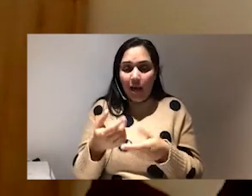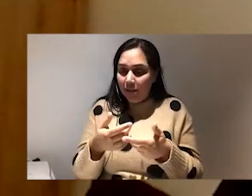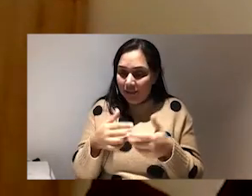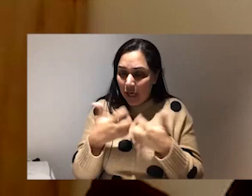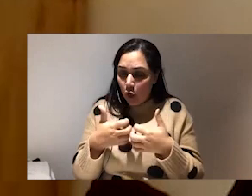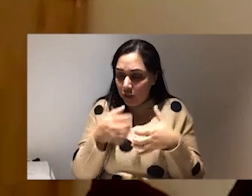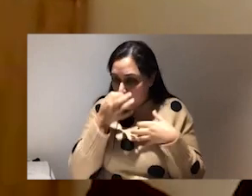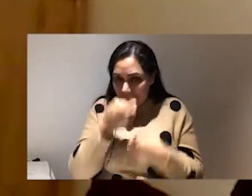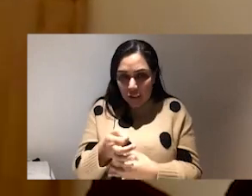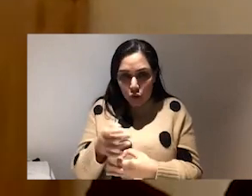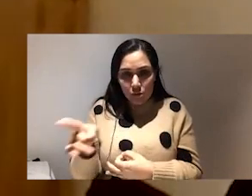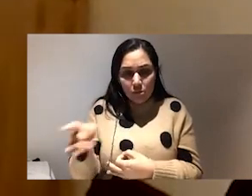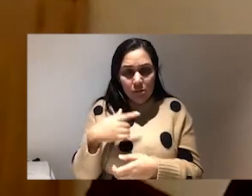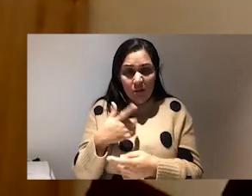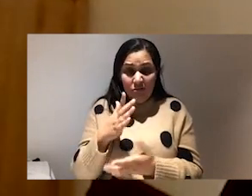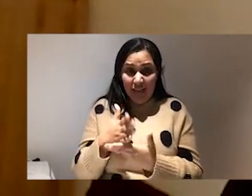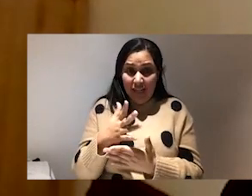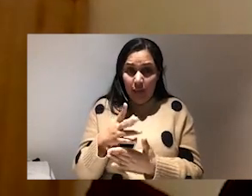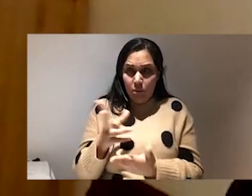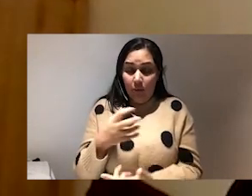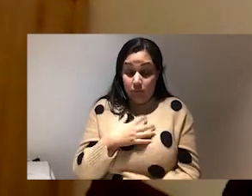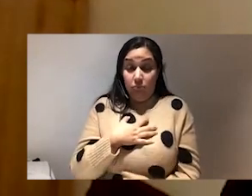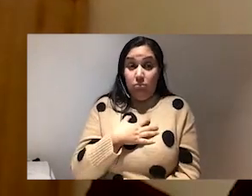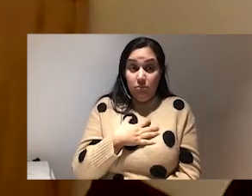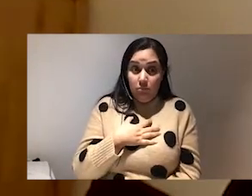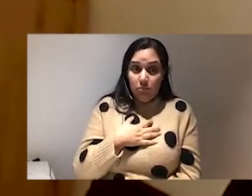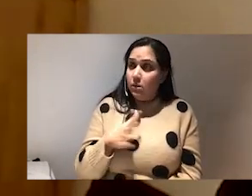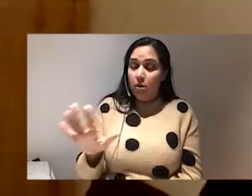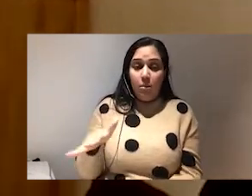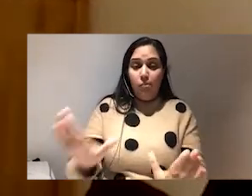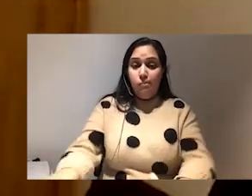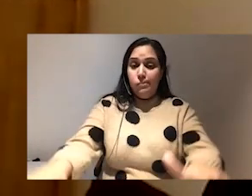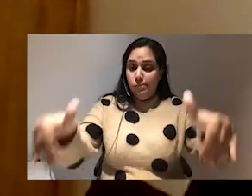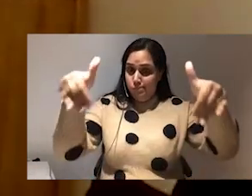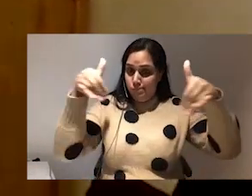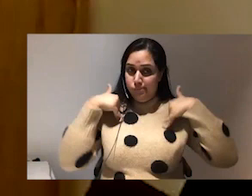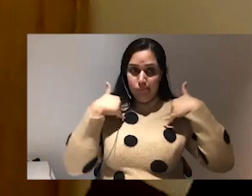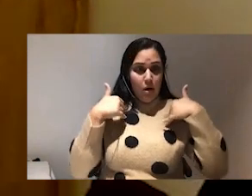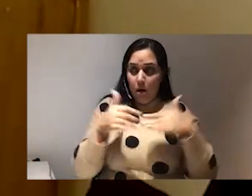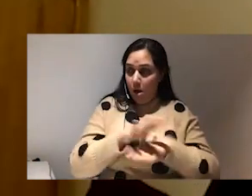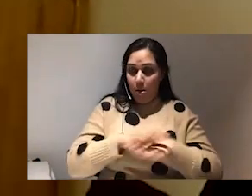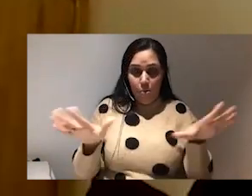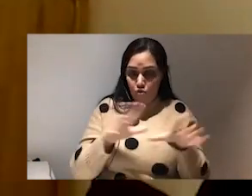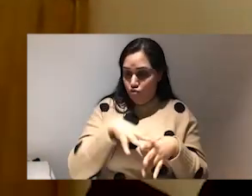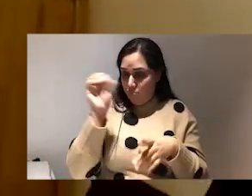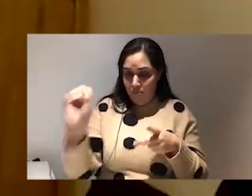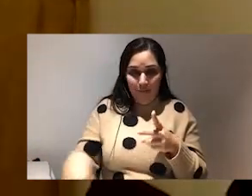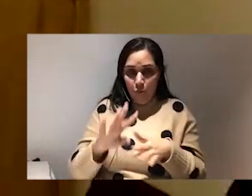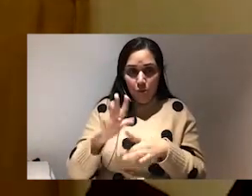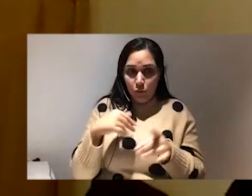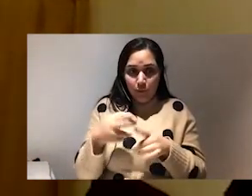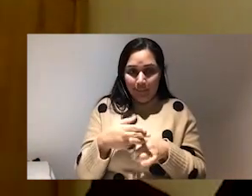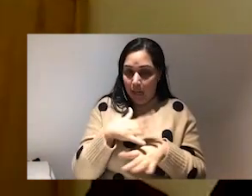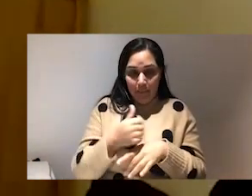with technology. But I think it was a little bit like scaremongering. And I went like, really aggressive. I like, right, I am leaving all social media. I am out of here.